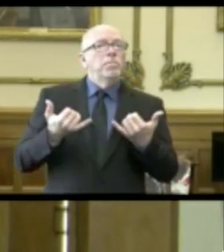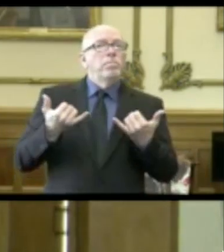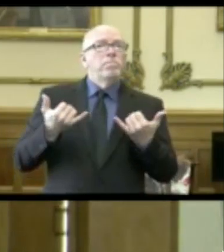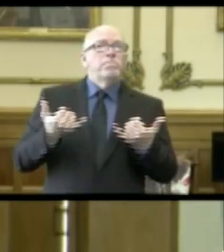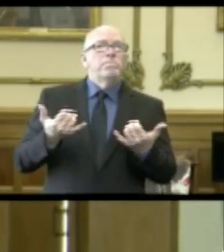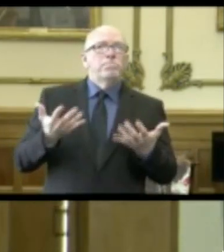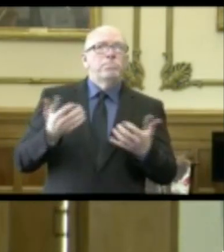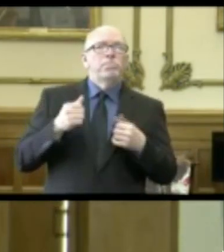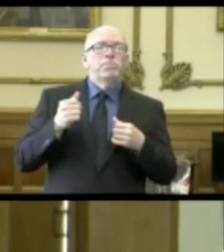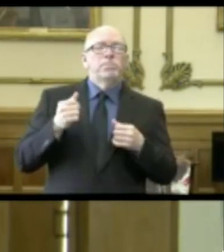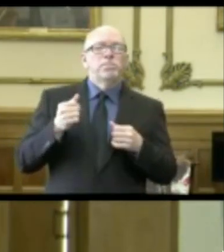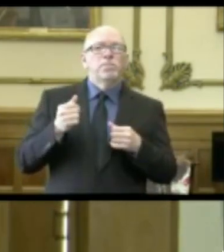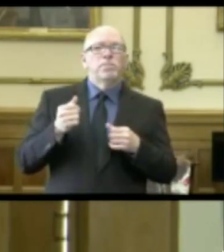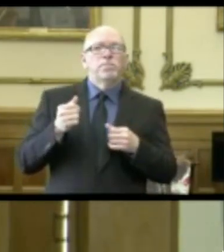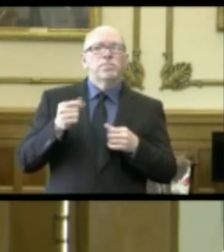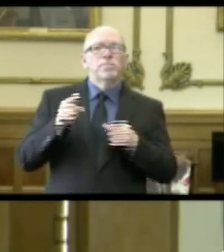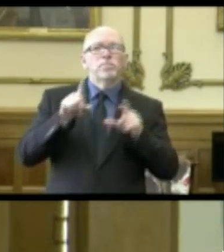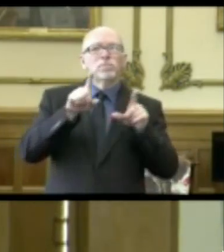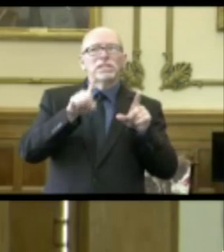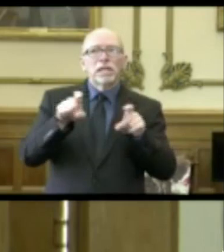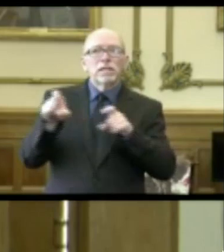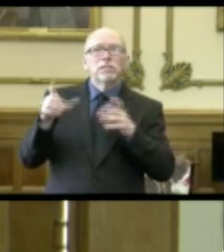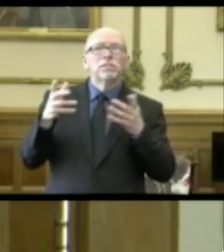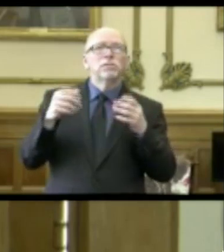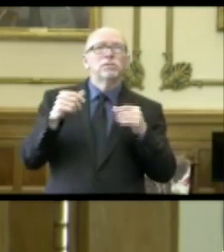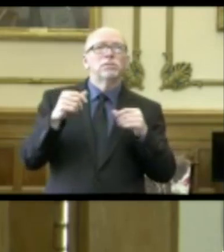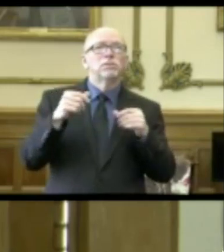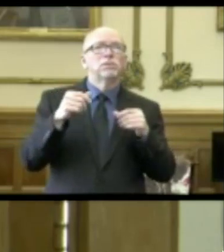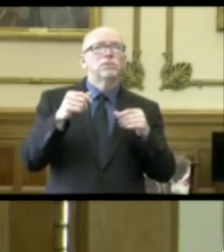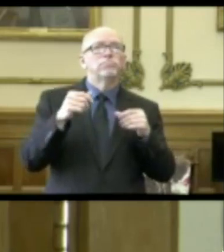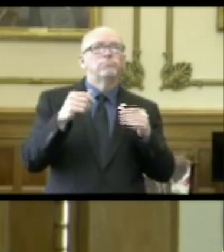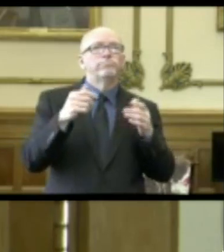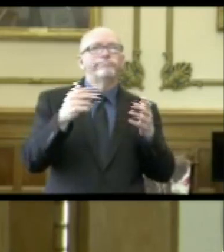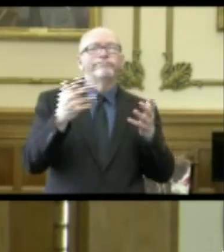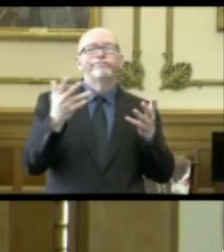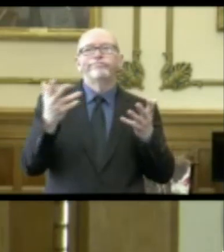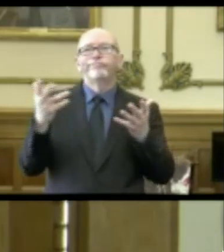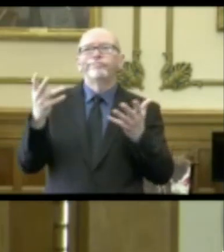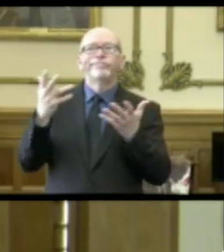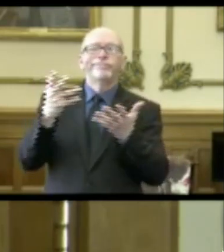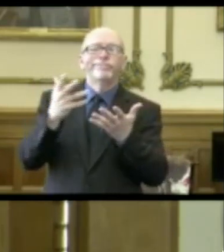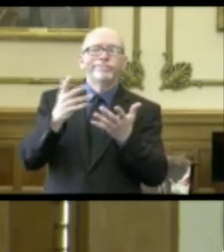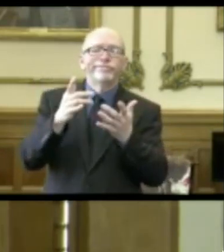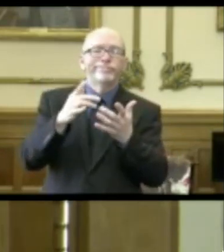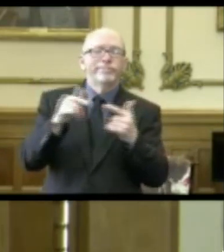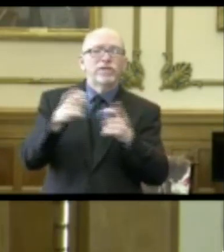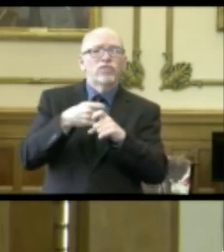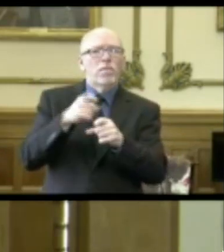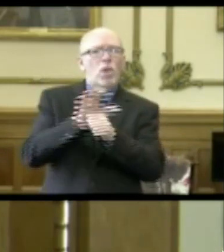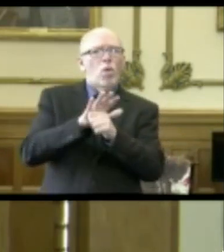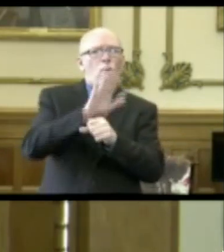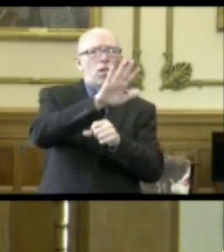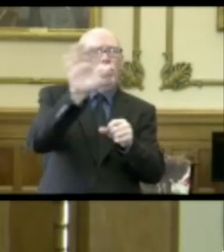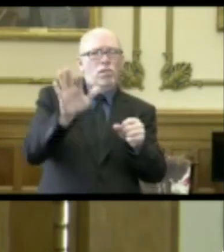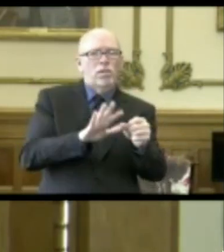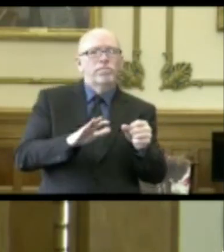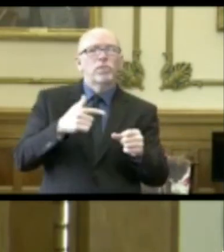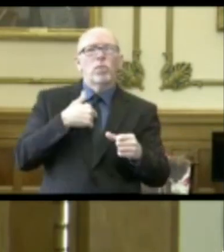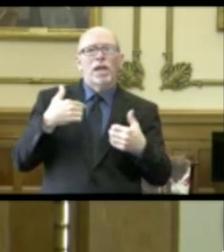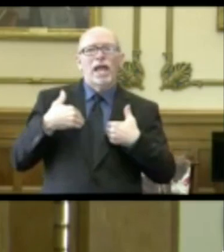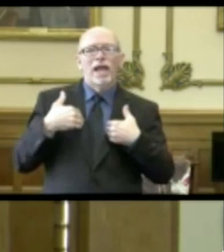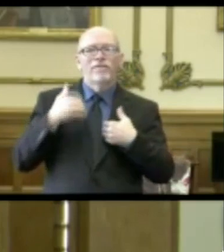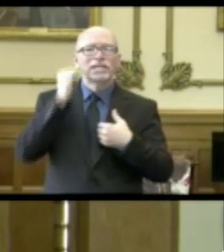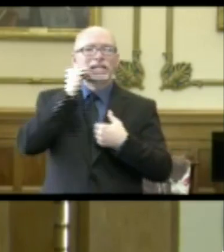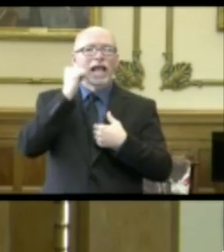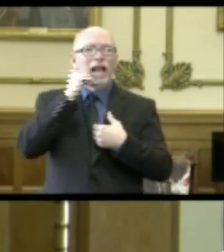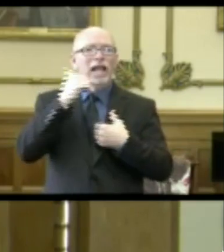the testing and whatnot, from the local perspective, we have a daily